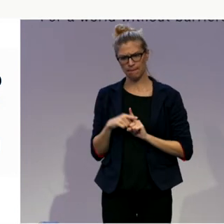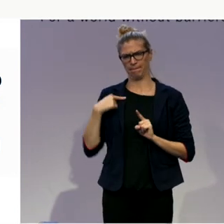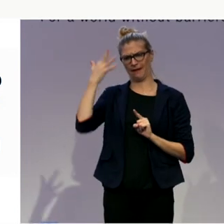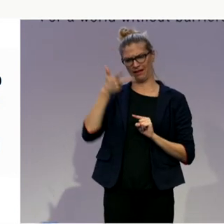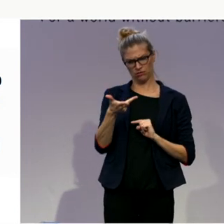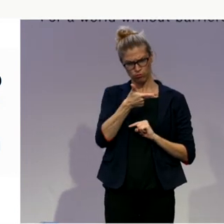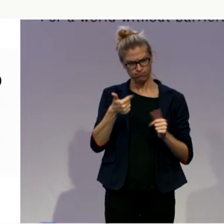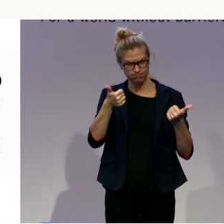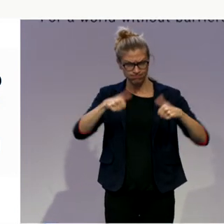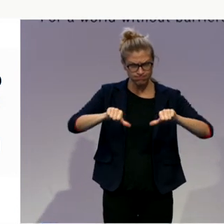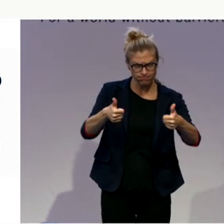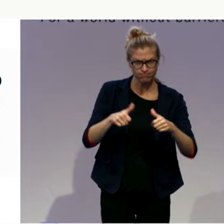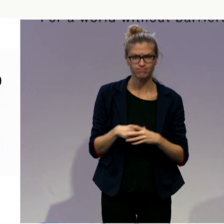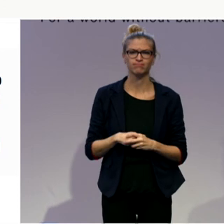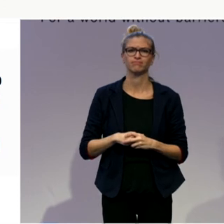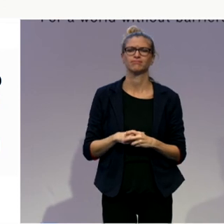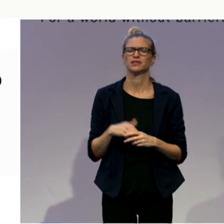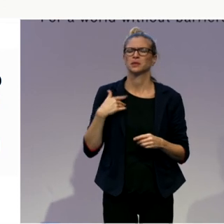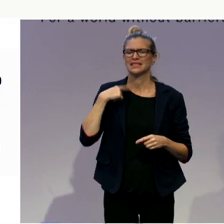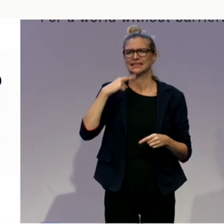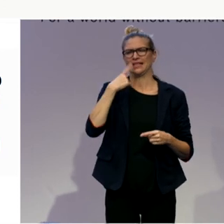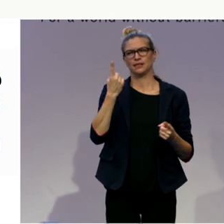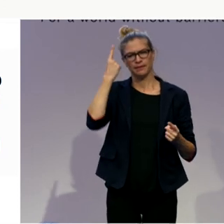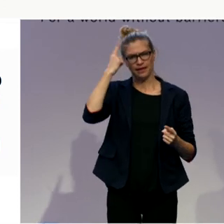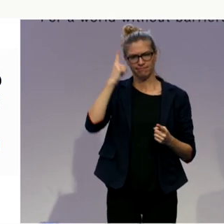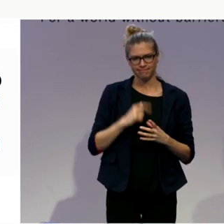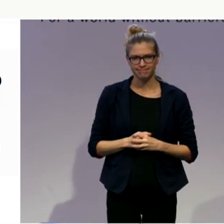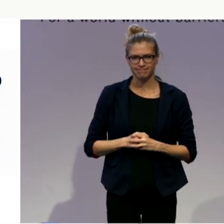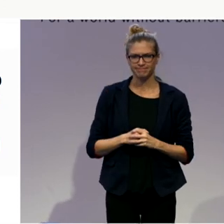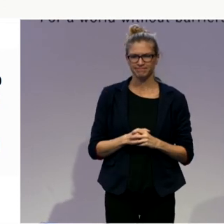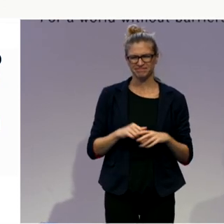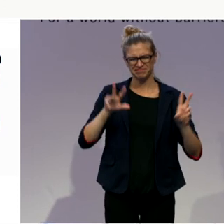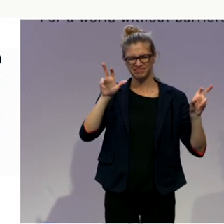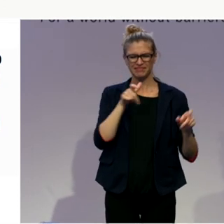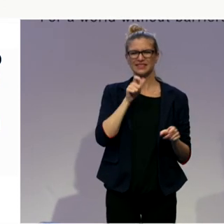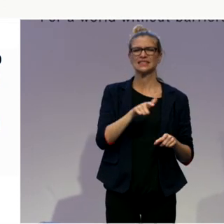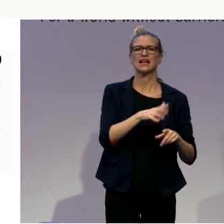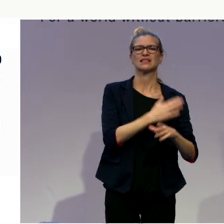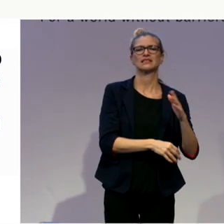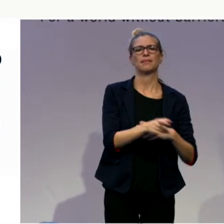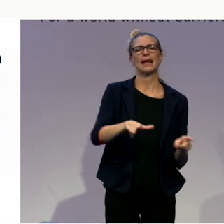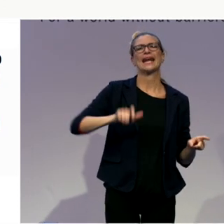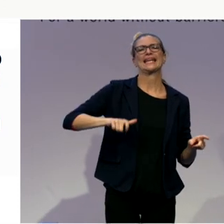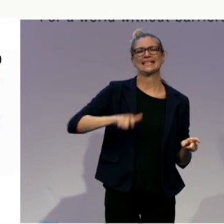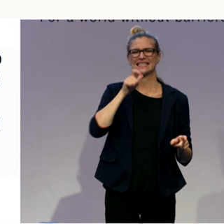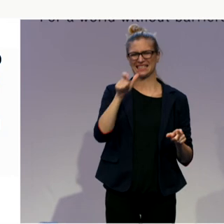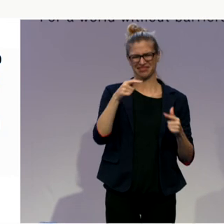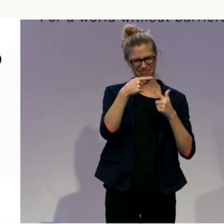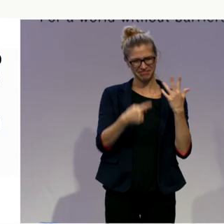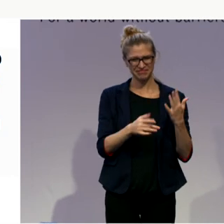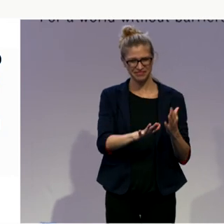on the wishes. And I think the sky is not the limit when it comes to wishes.